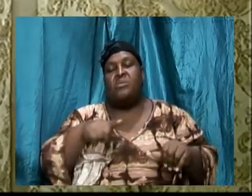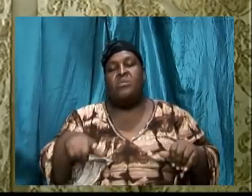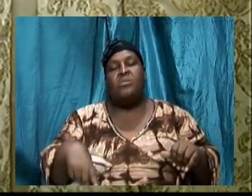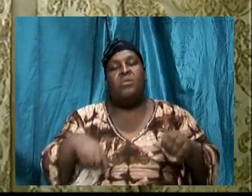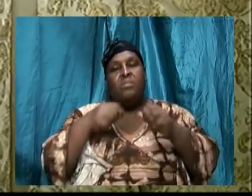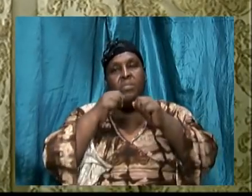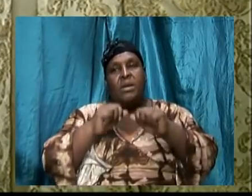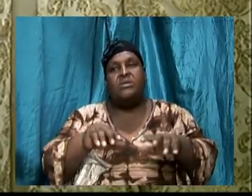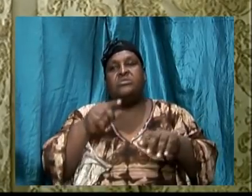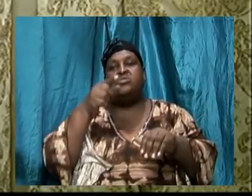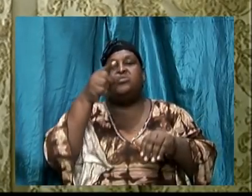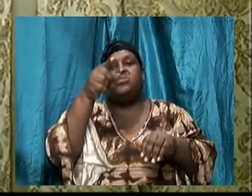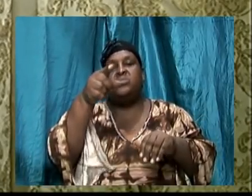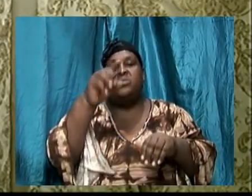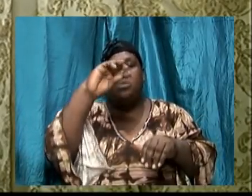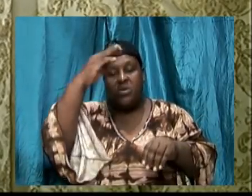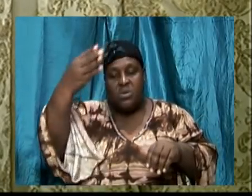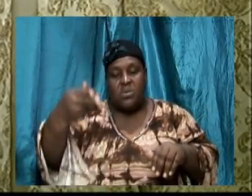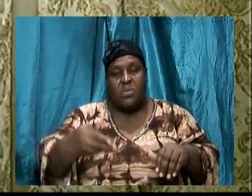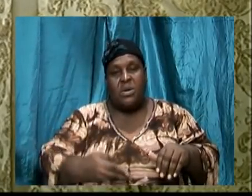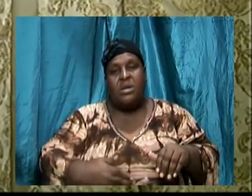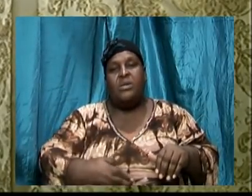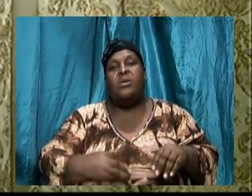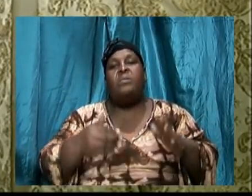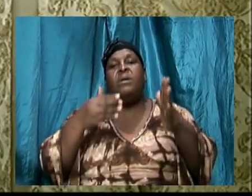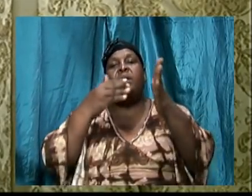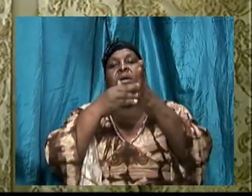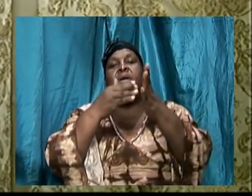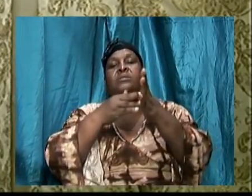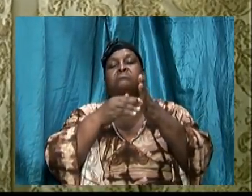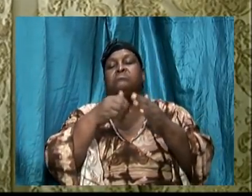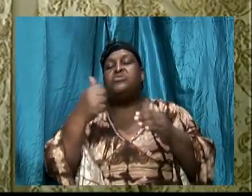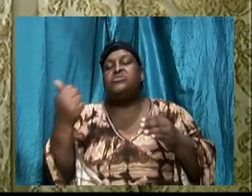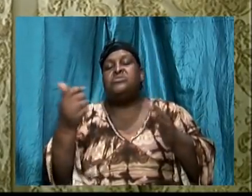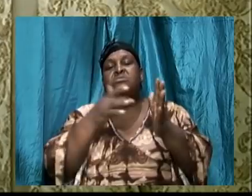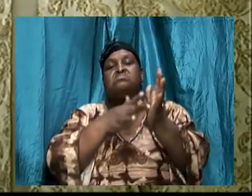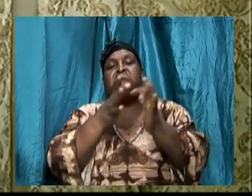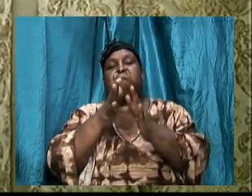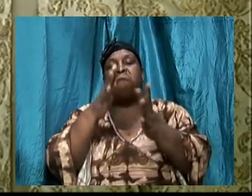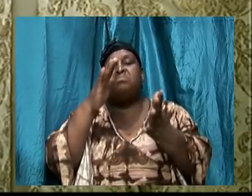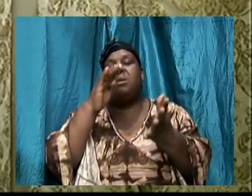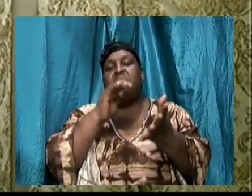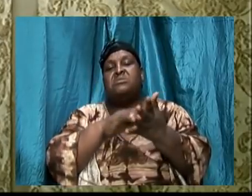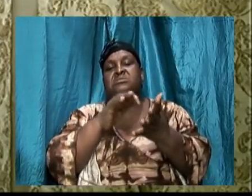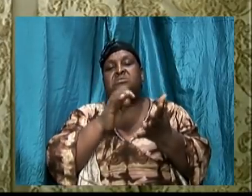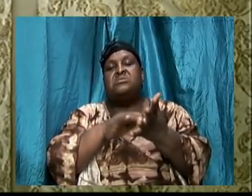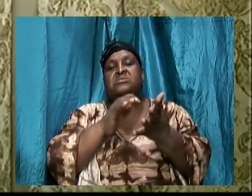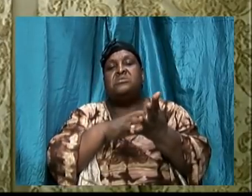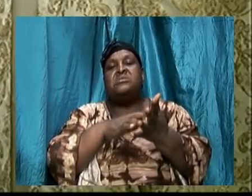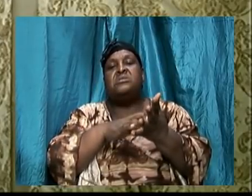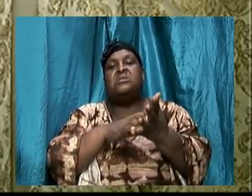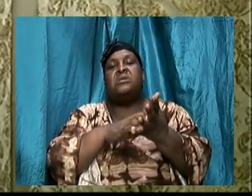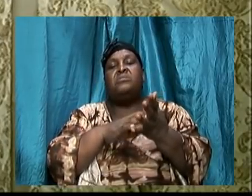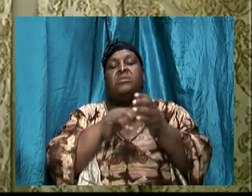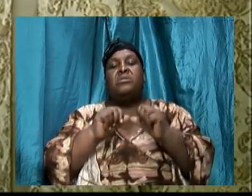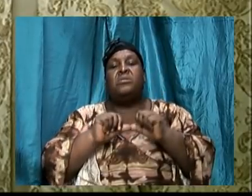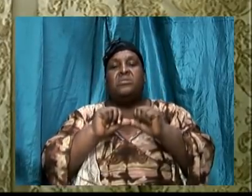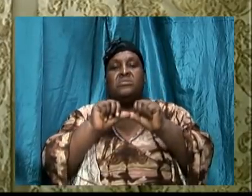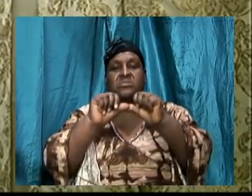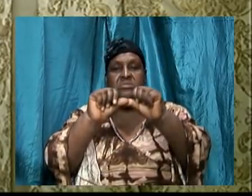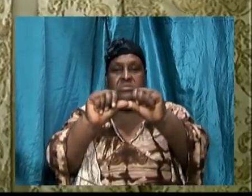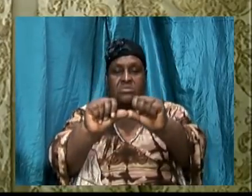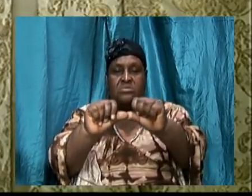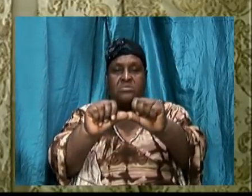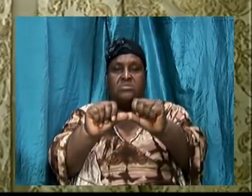Welcome back to another Bible study series and we are continuing on